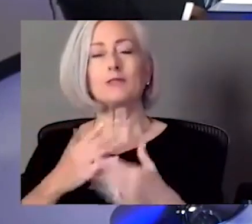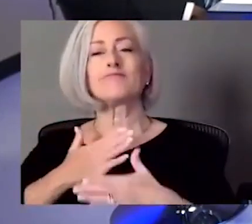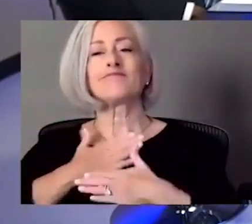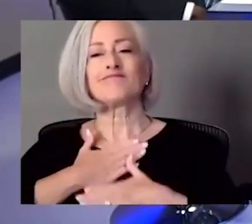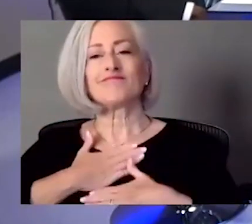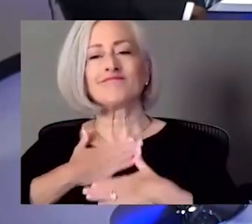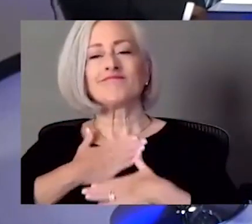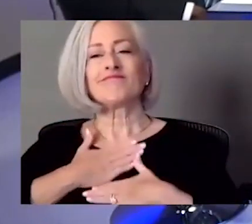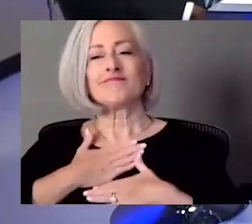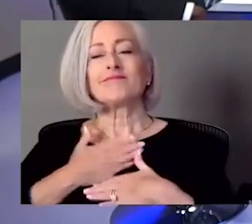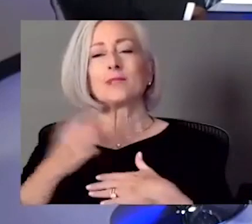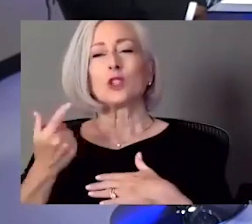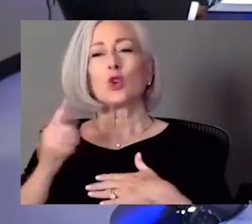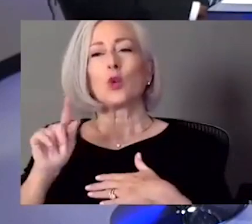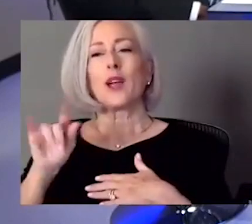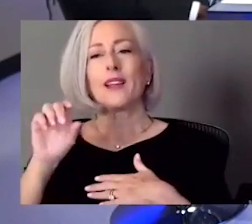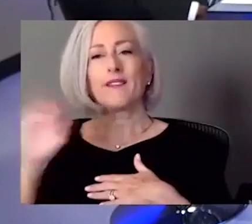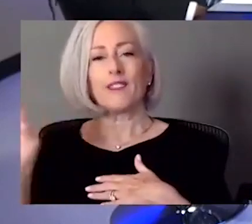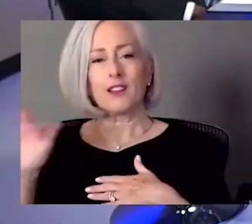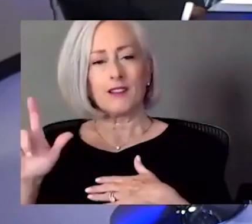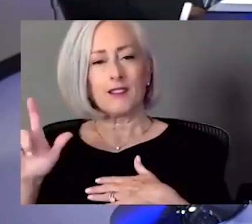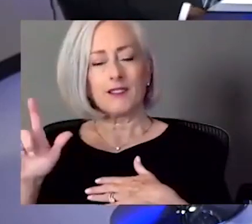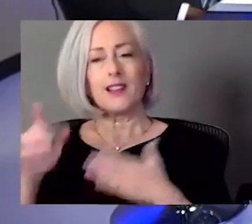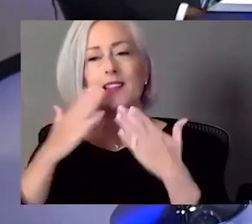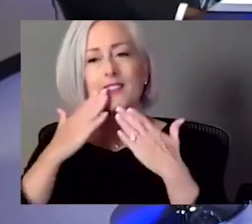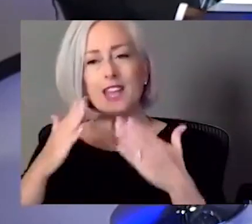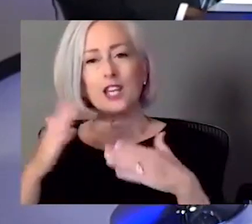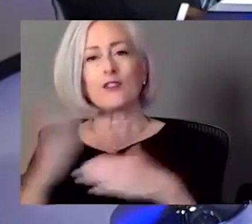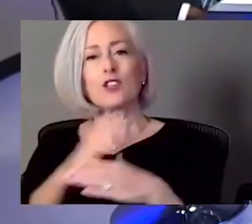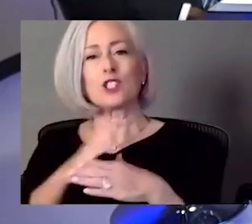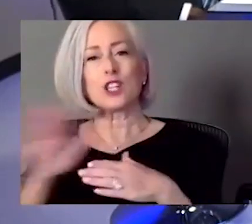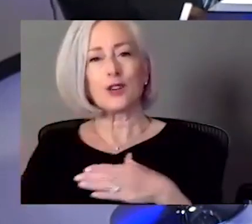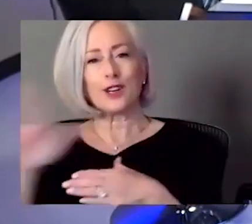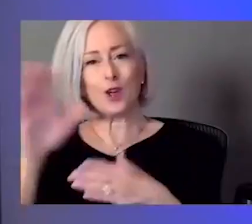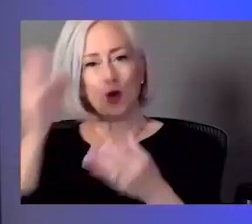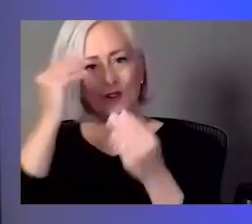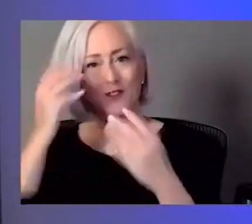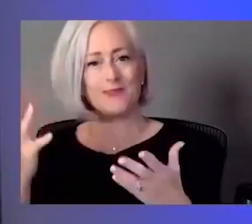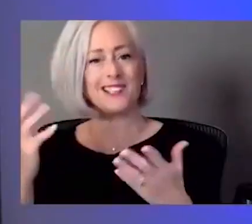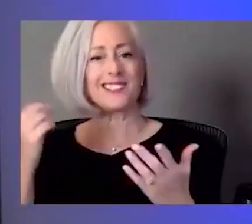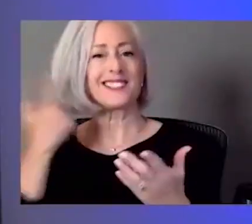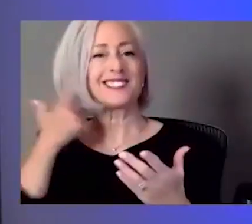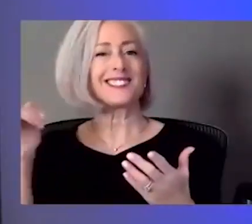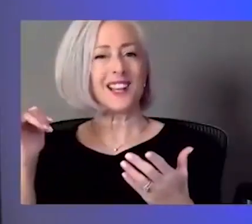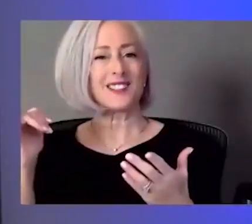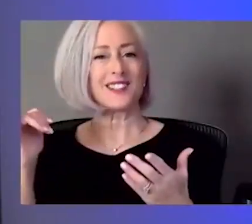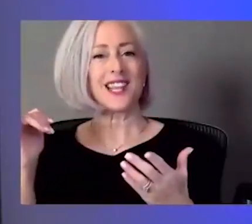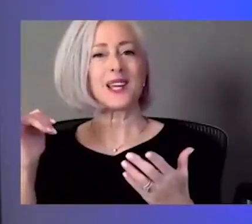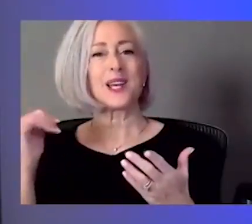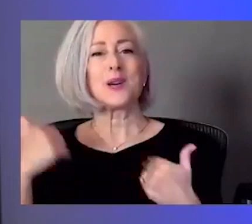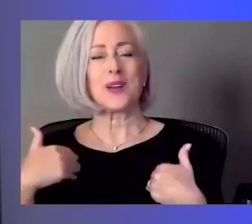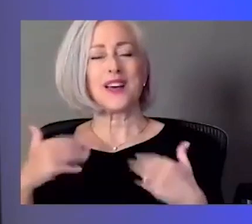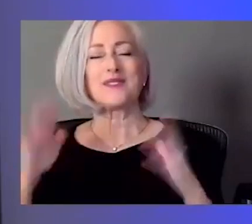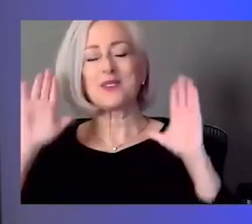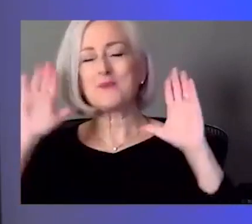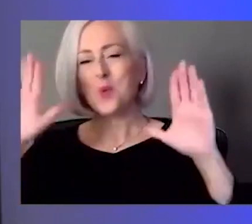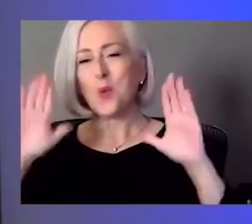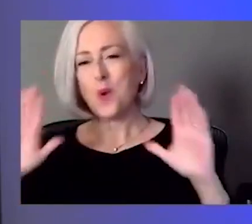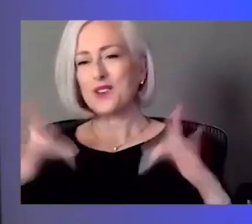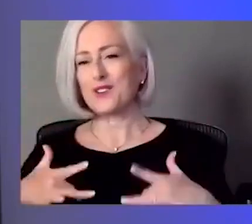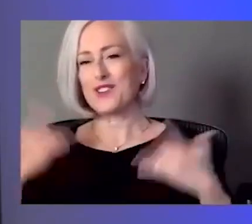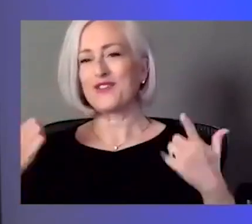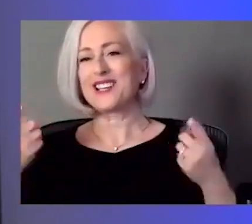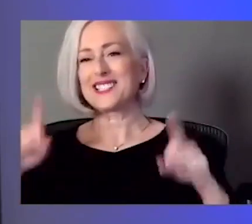for coming on and sharing the information that you did. It sounds just like there's some great events happening this weekend. And on